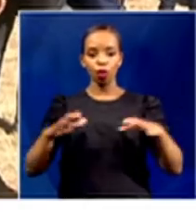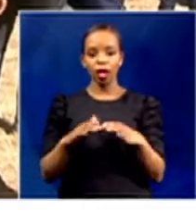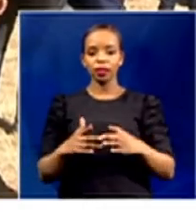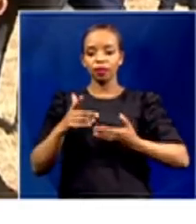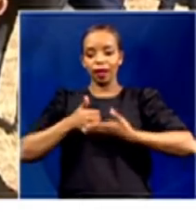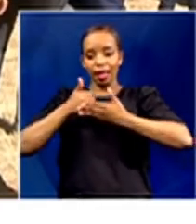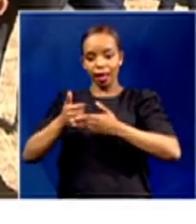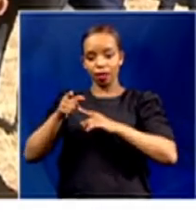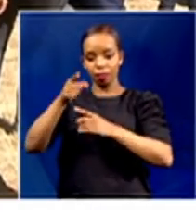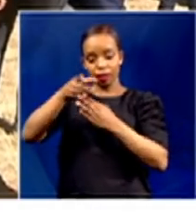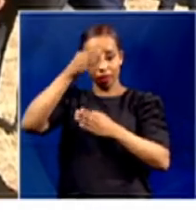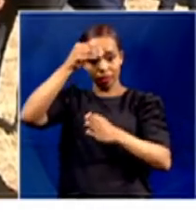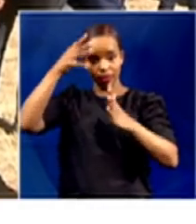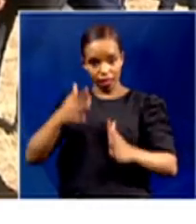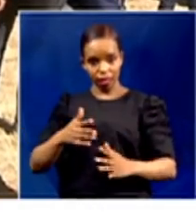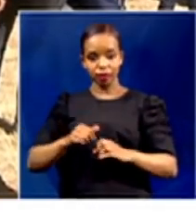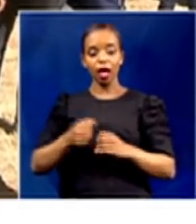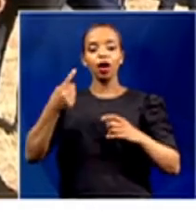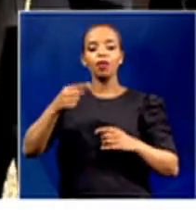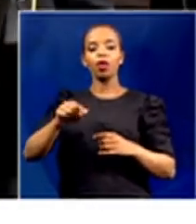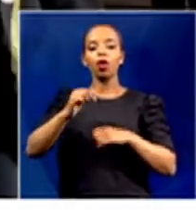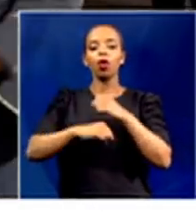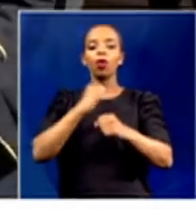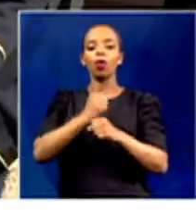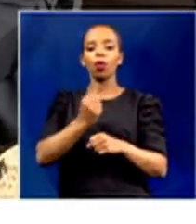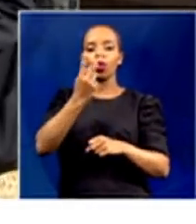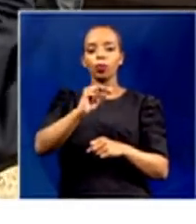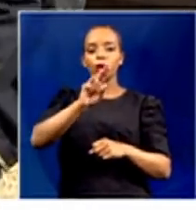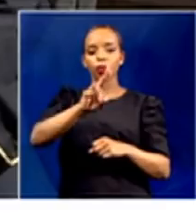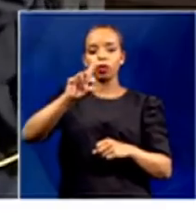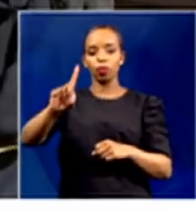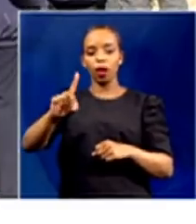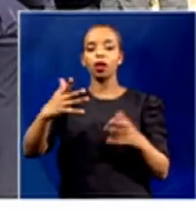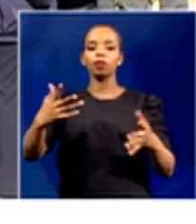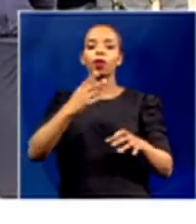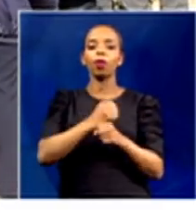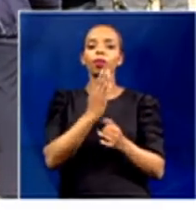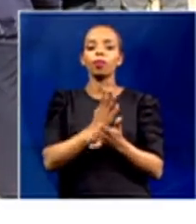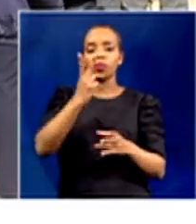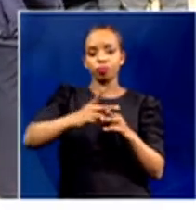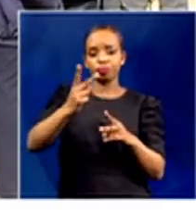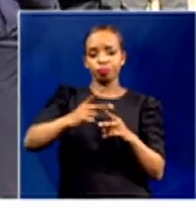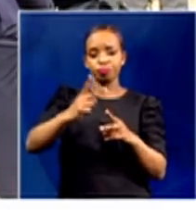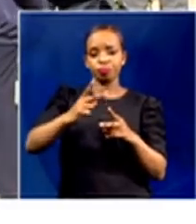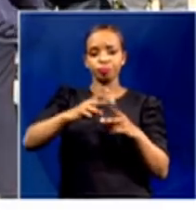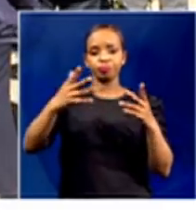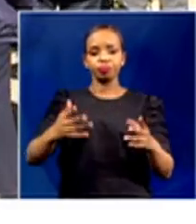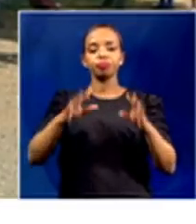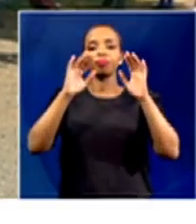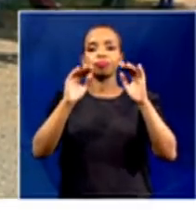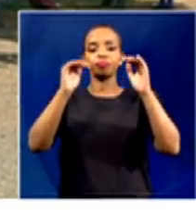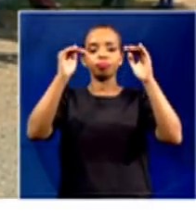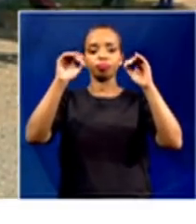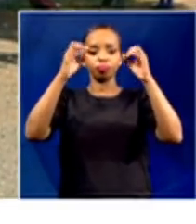2021 to make sure that we prepare the ground at institutions of higher learning such that they don't find